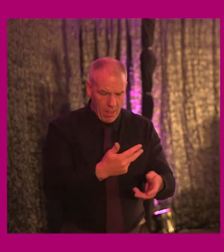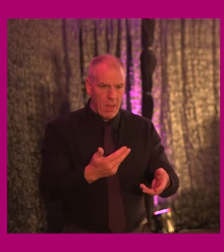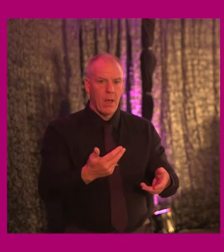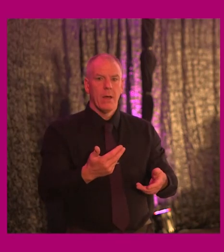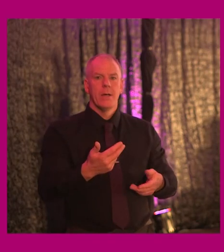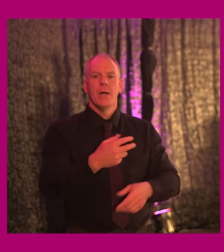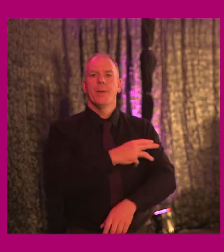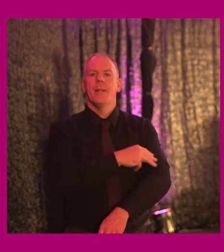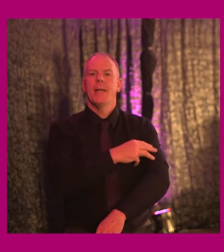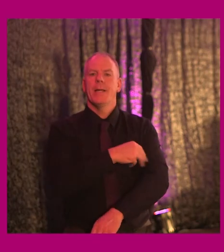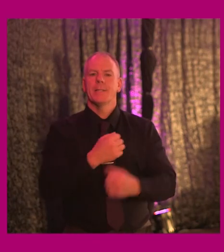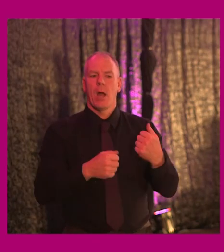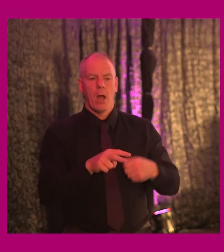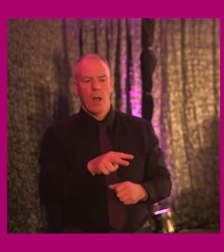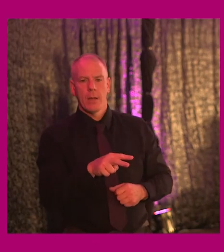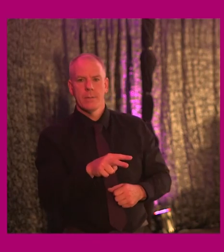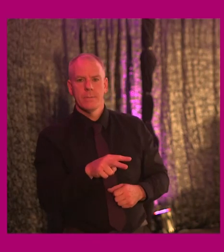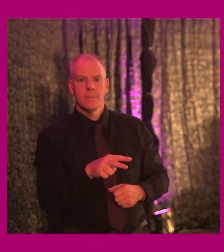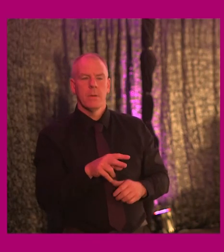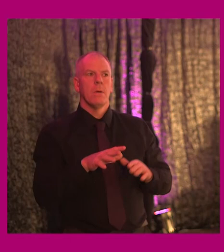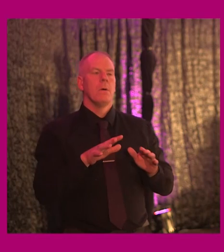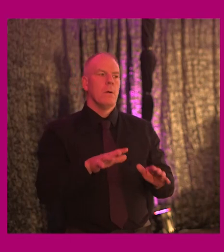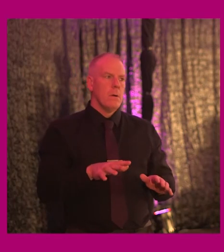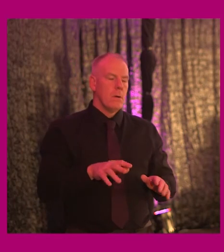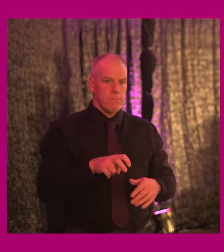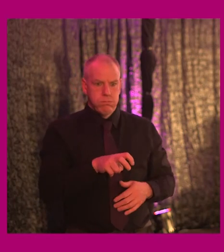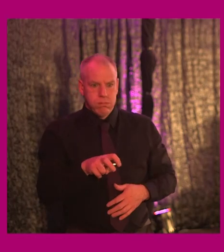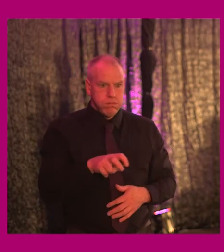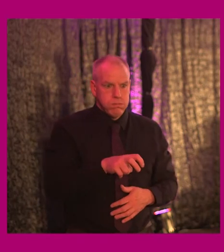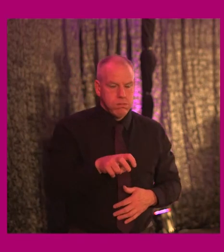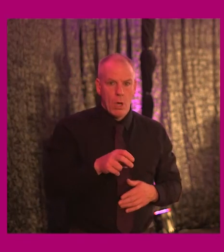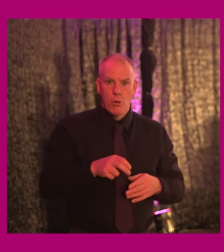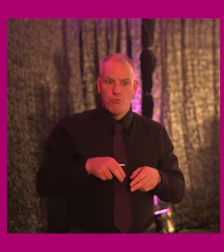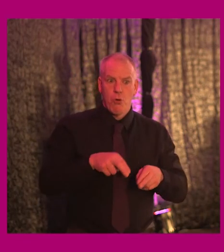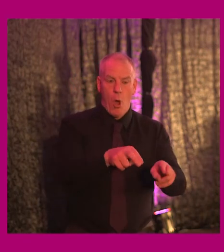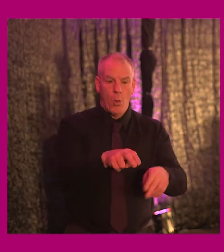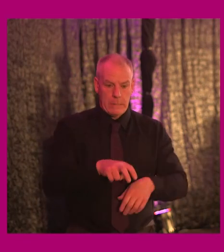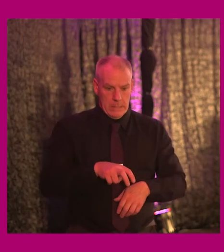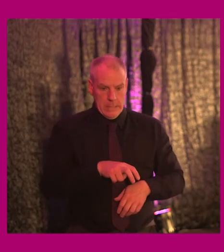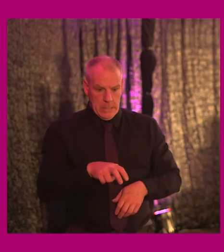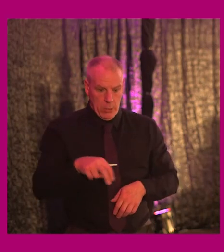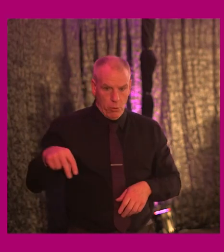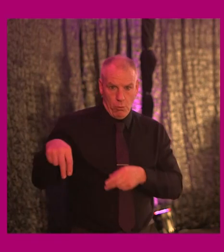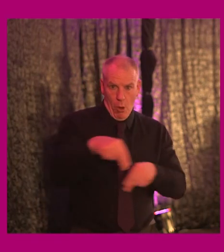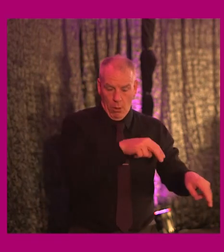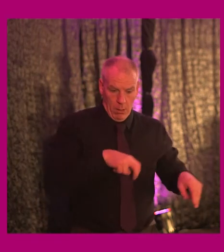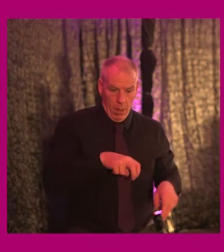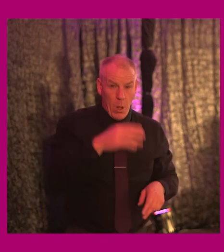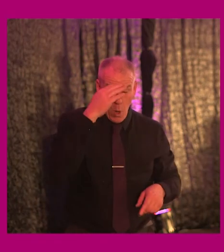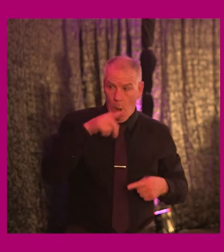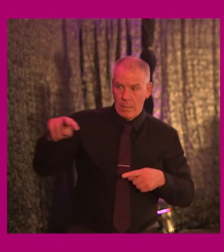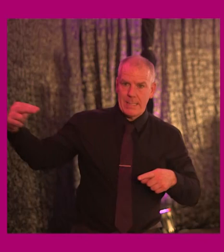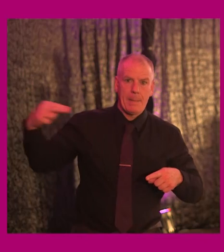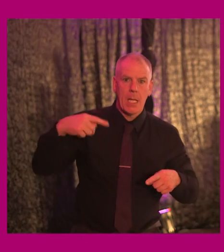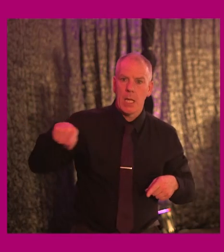to be a Garda car. So you take your life in your hands and navigate your way onto the road, knowing that you won't be seen by oncoming traffic,